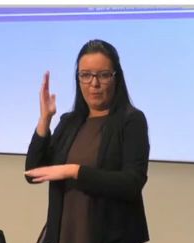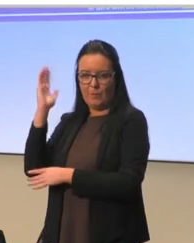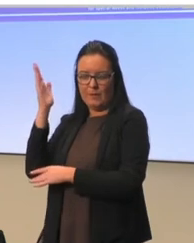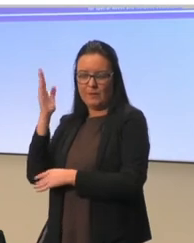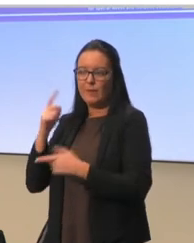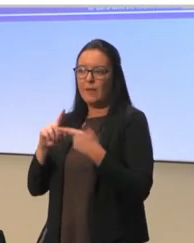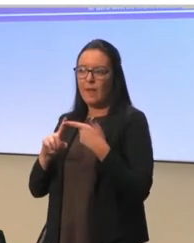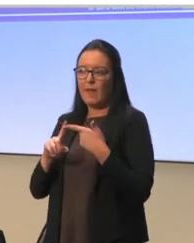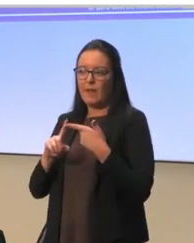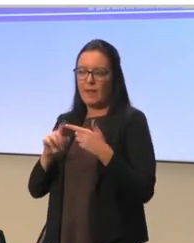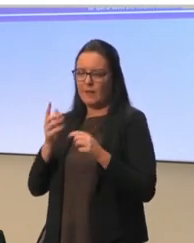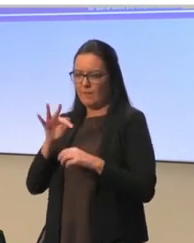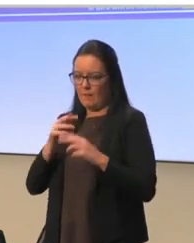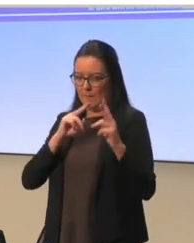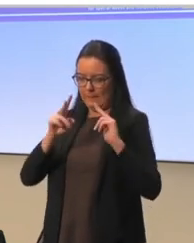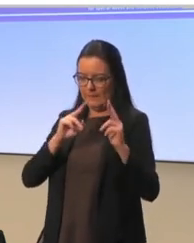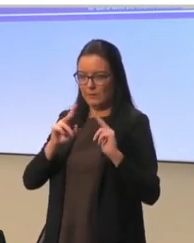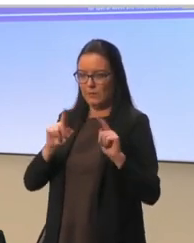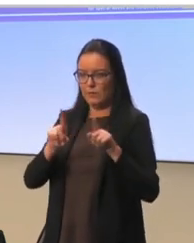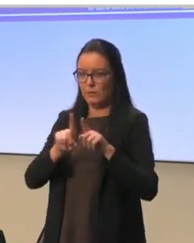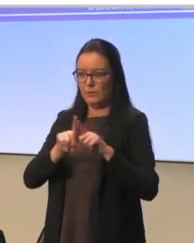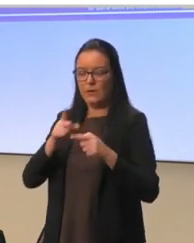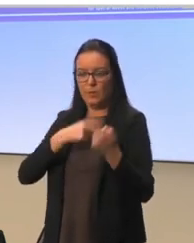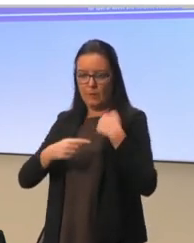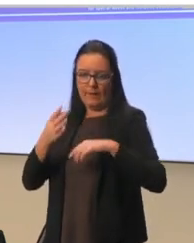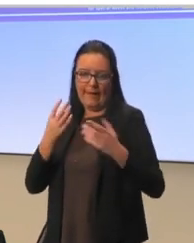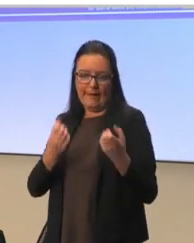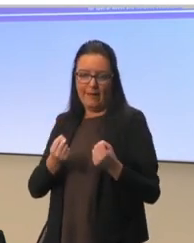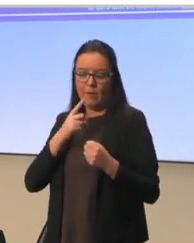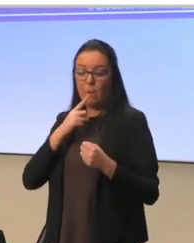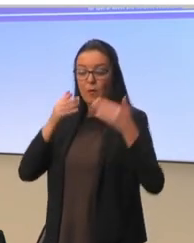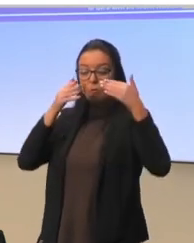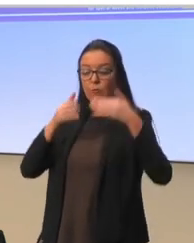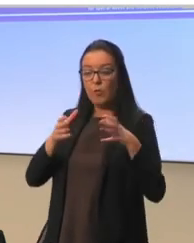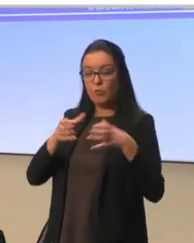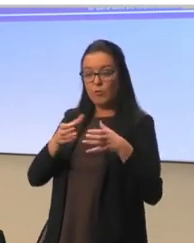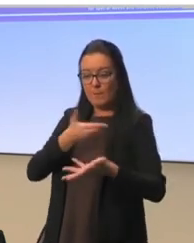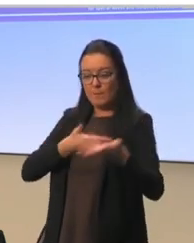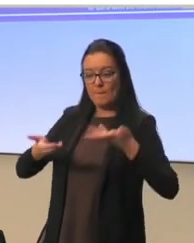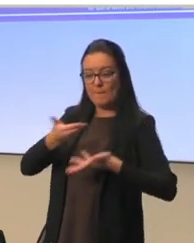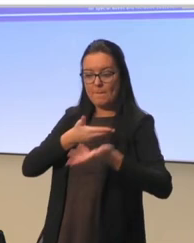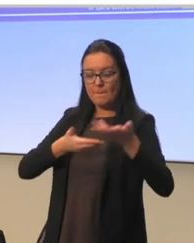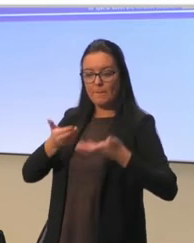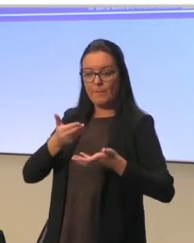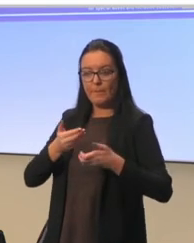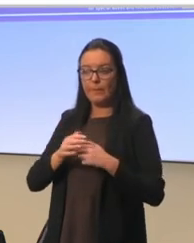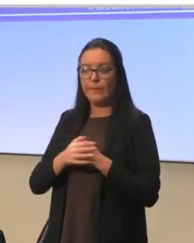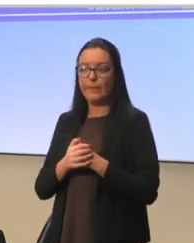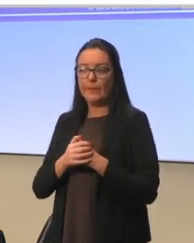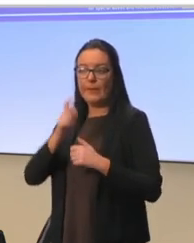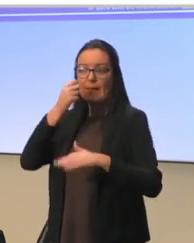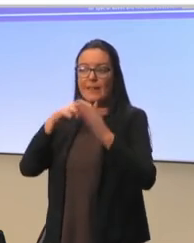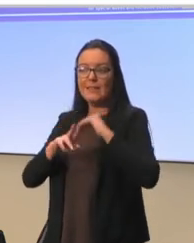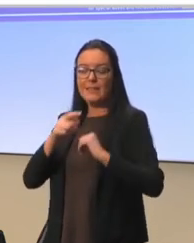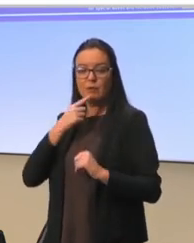had quotations from the interviews. So, from the focus group discussions, a teacher said, the biggest